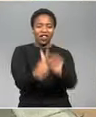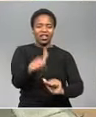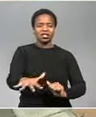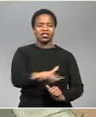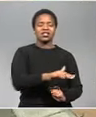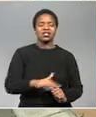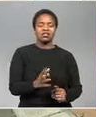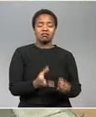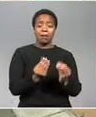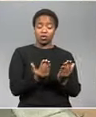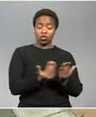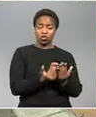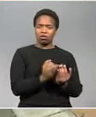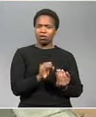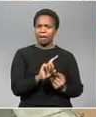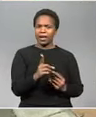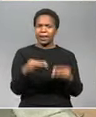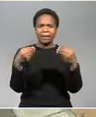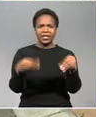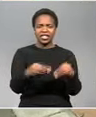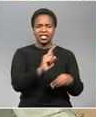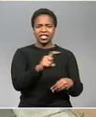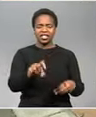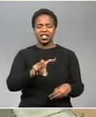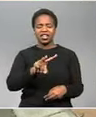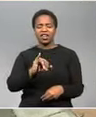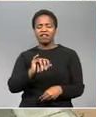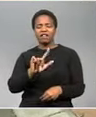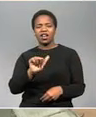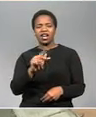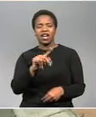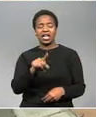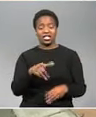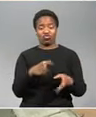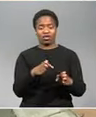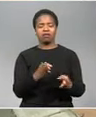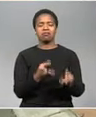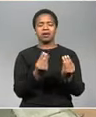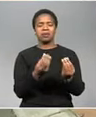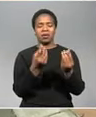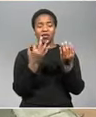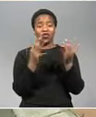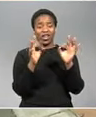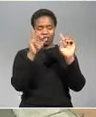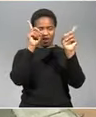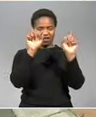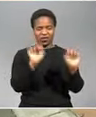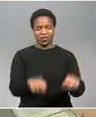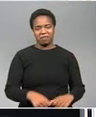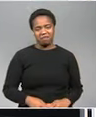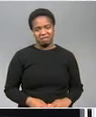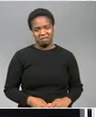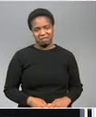schools but also businesses such as these on Vilagazi Street Martha Rallaha Orlando West in Soweto